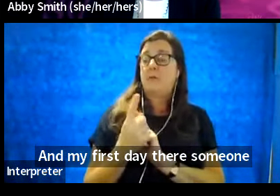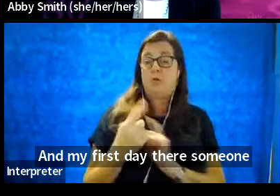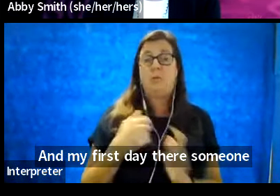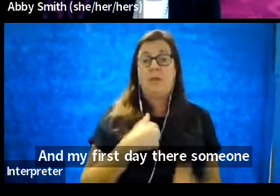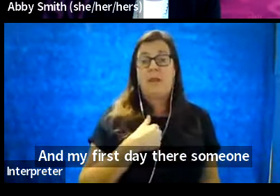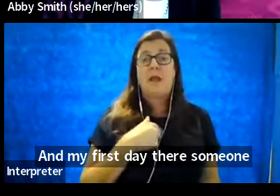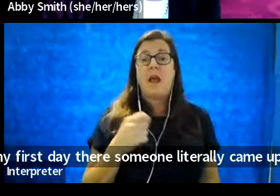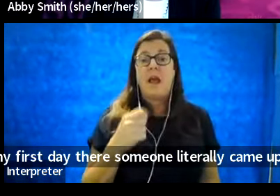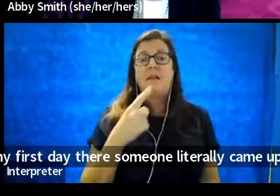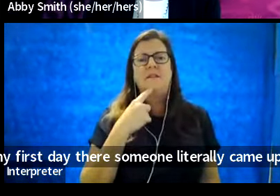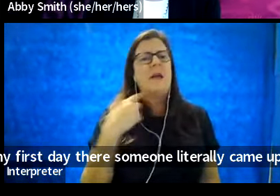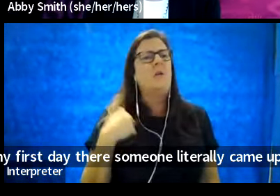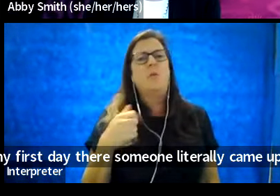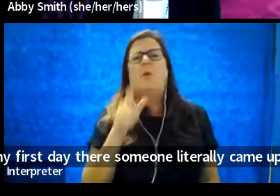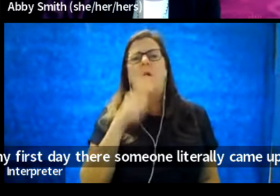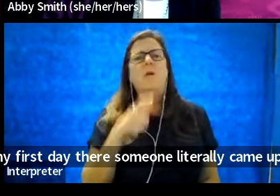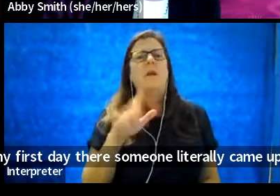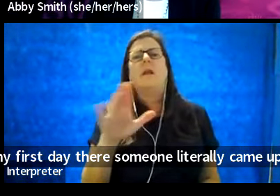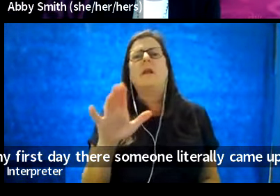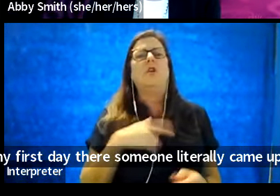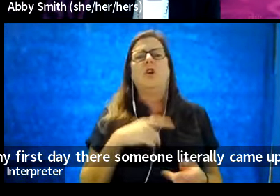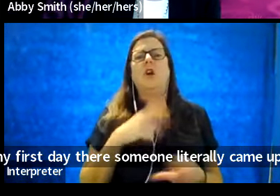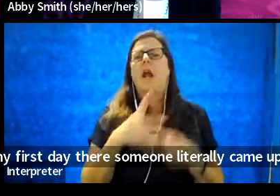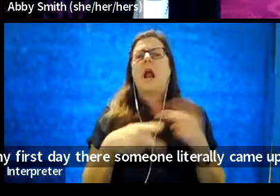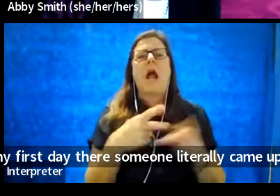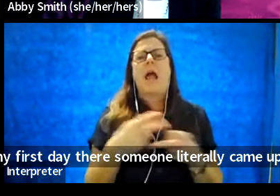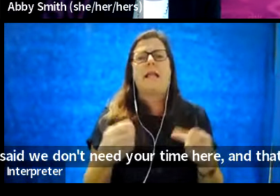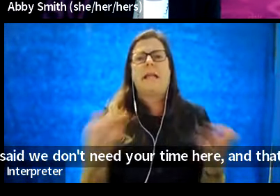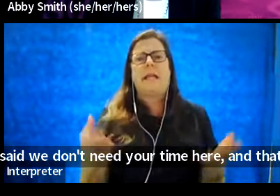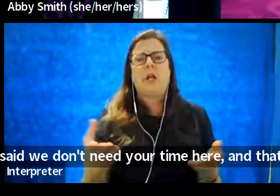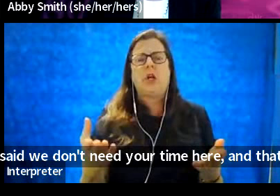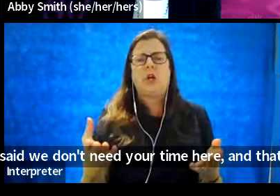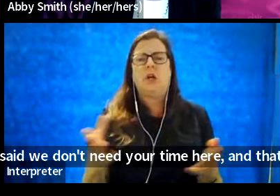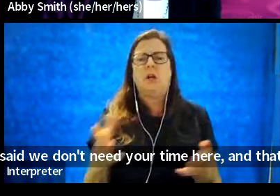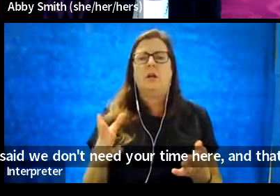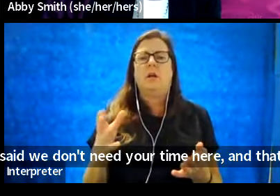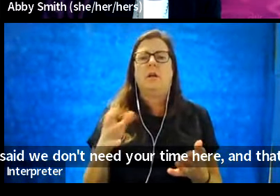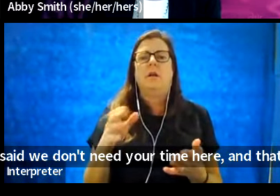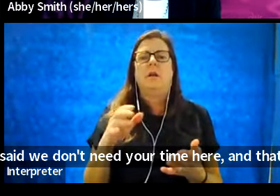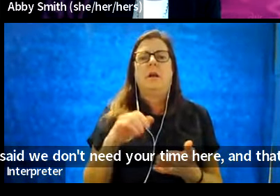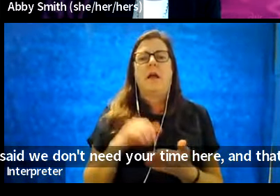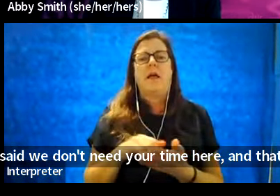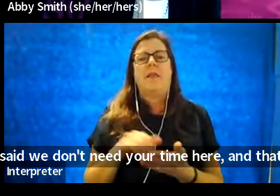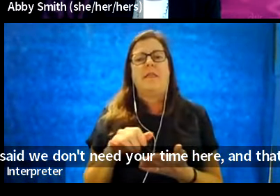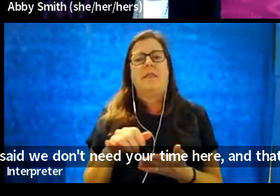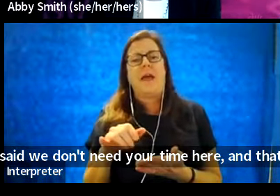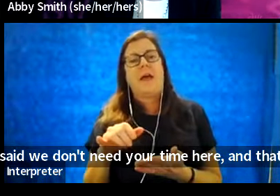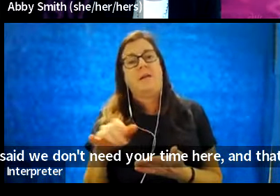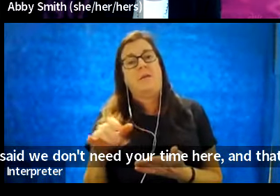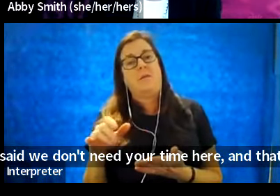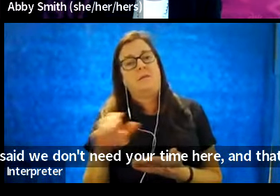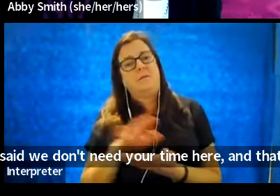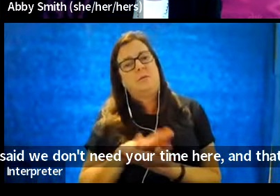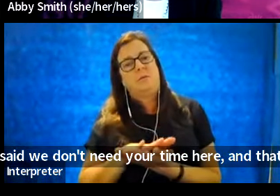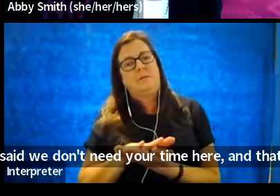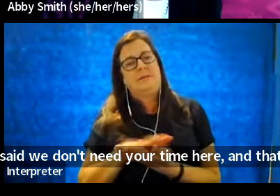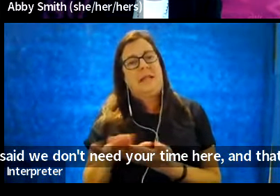said, we don't need your kind here. And that was cleaning it up because we're on a panel.